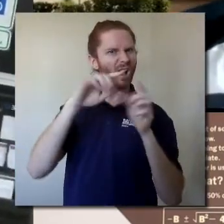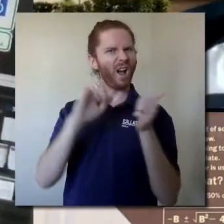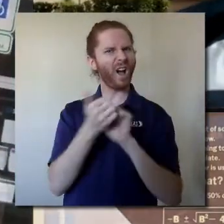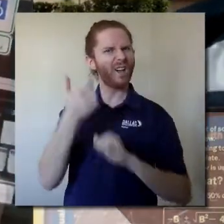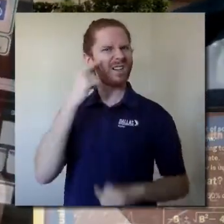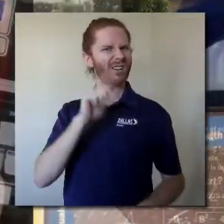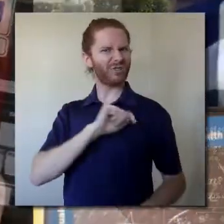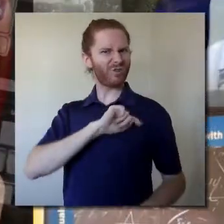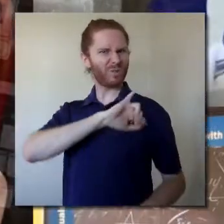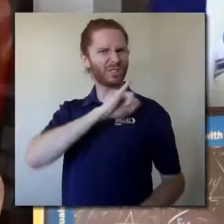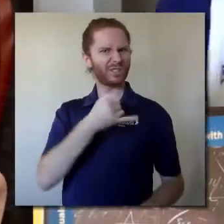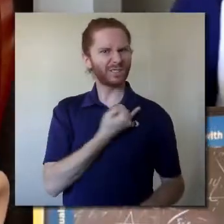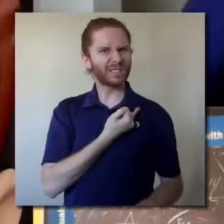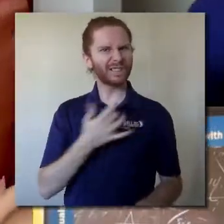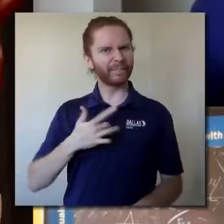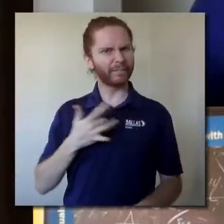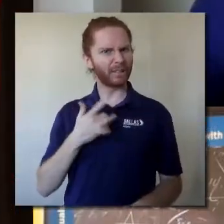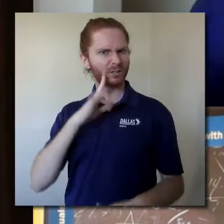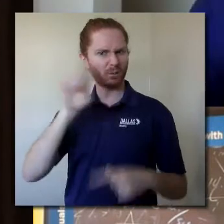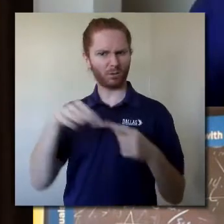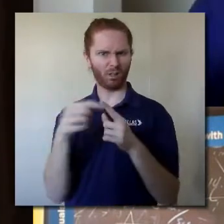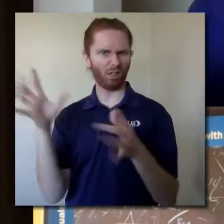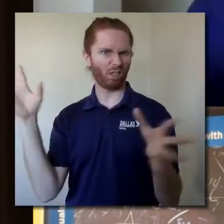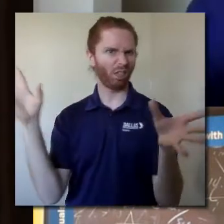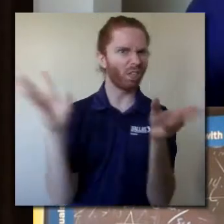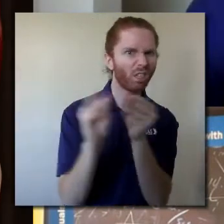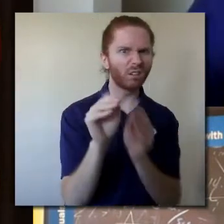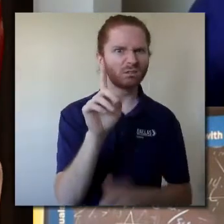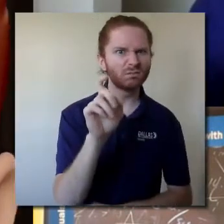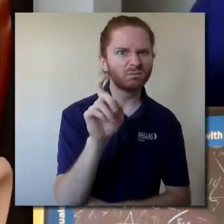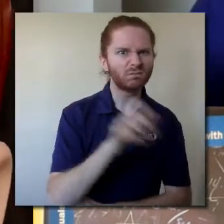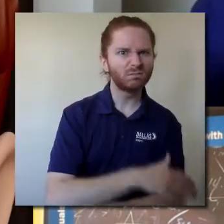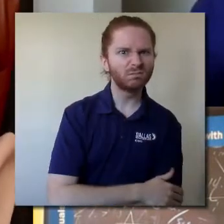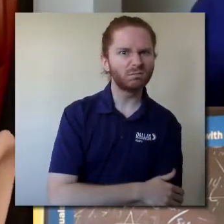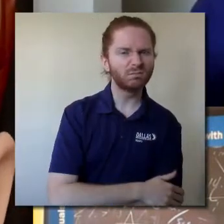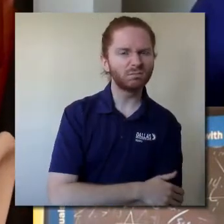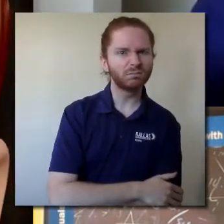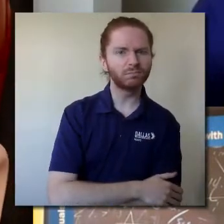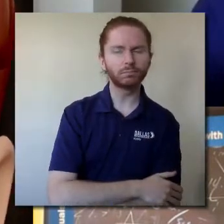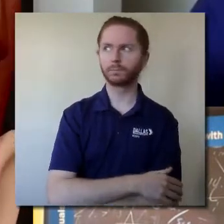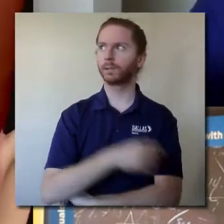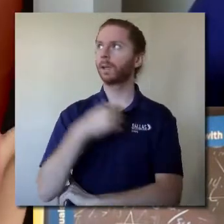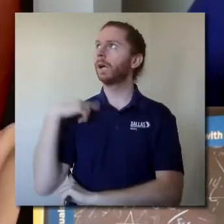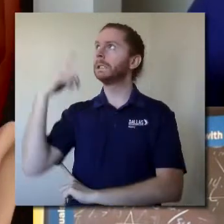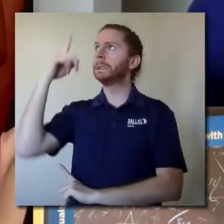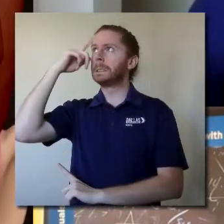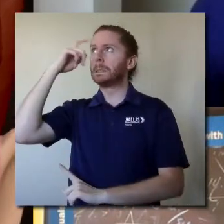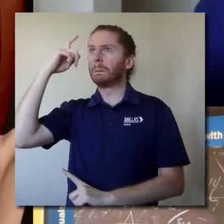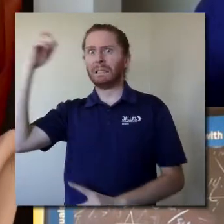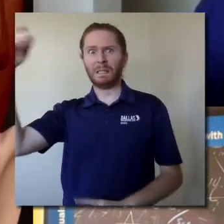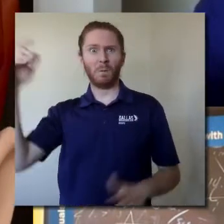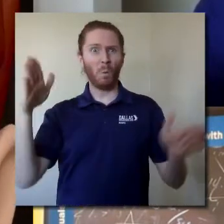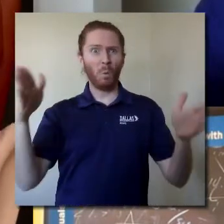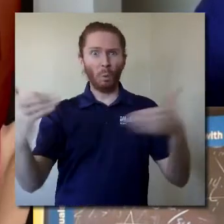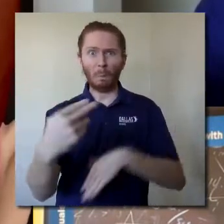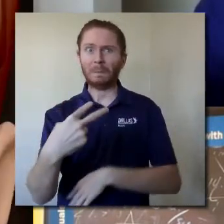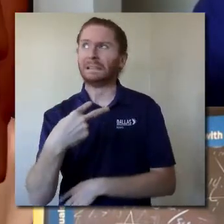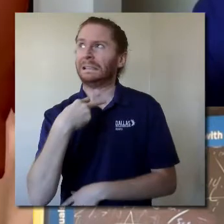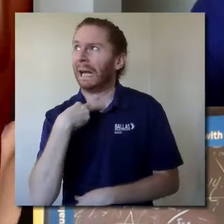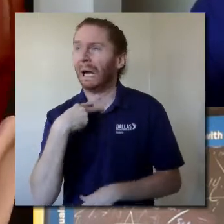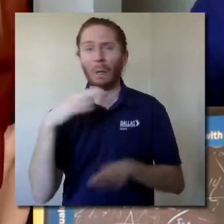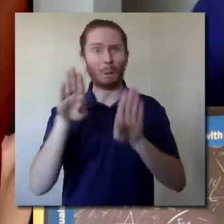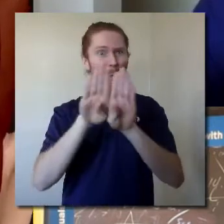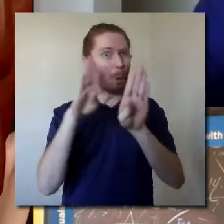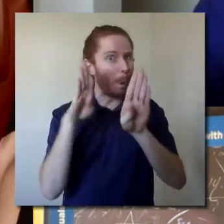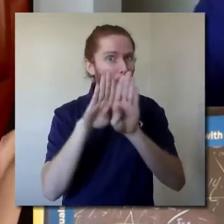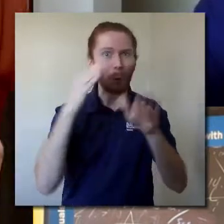I dream I'm trapped in a room with no doors and no windows. The room is covered with a